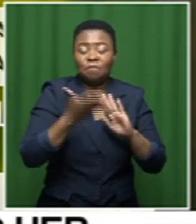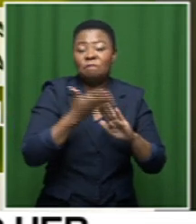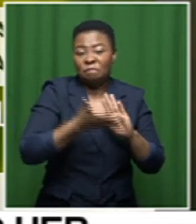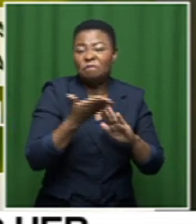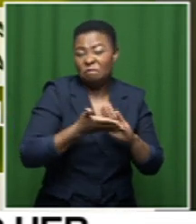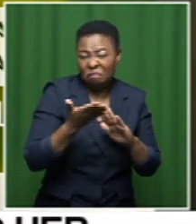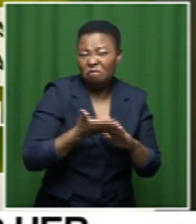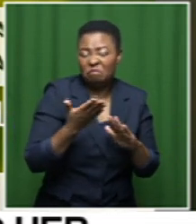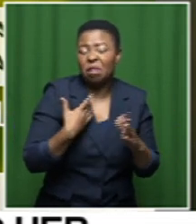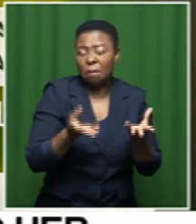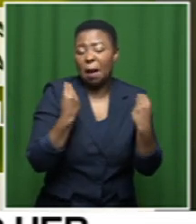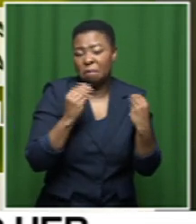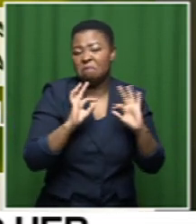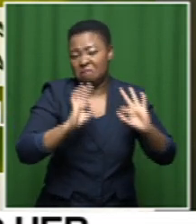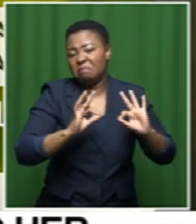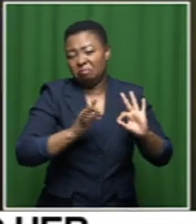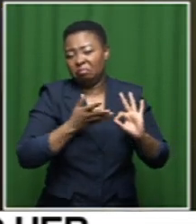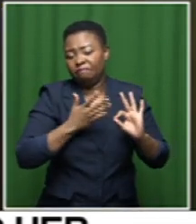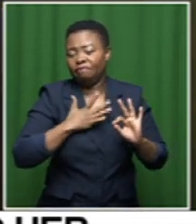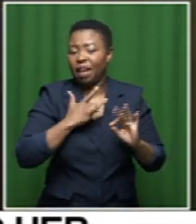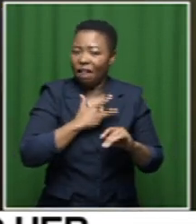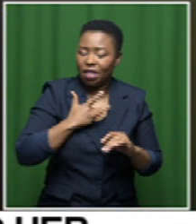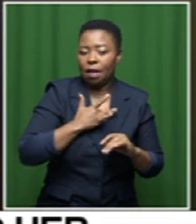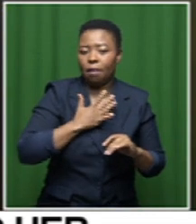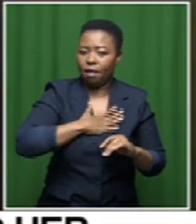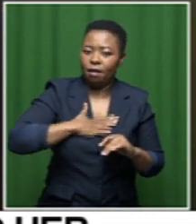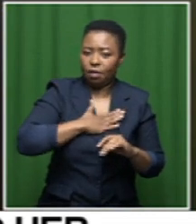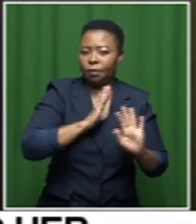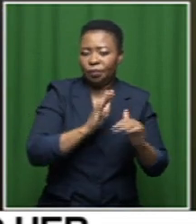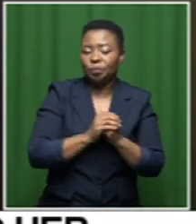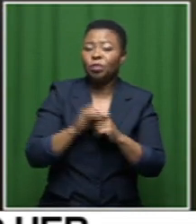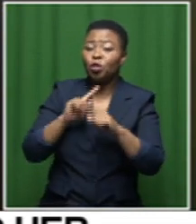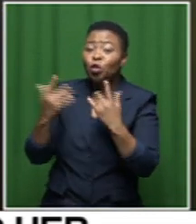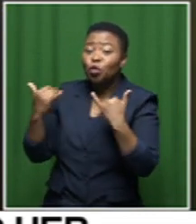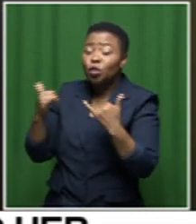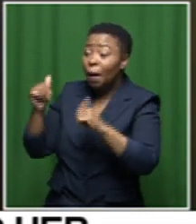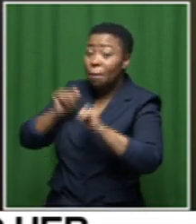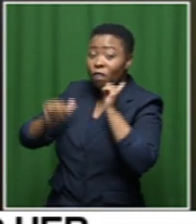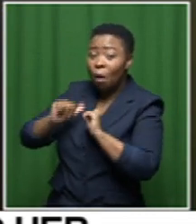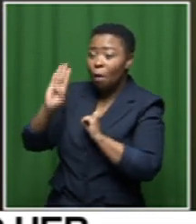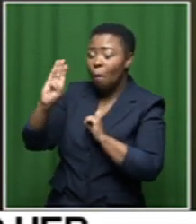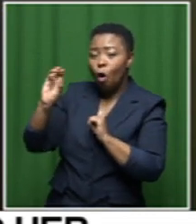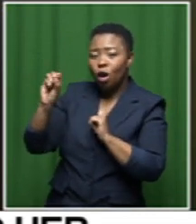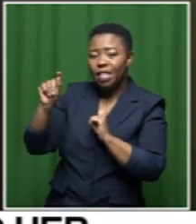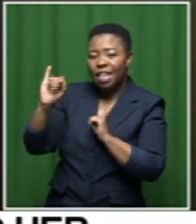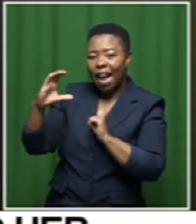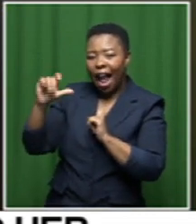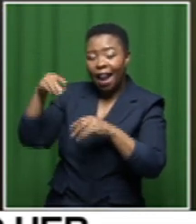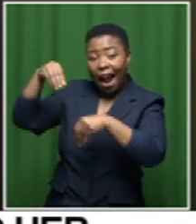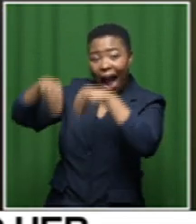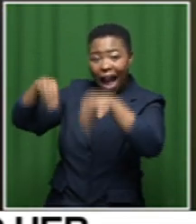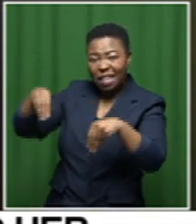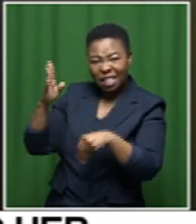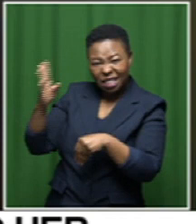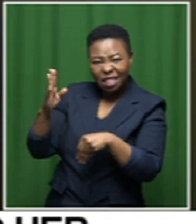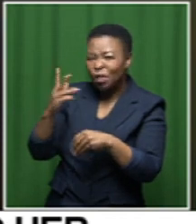comfort rather but yeah performing at Botanical Gardens today what can we look forward to you can look forward